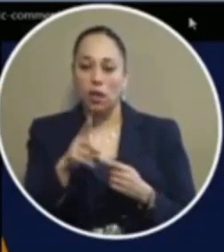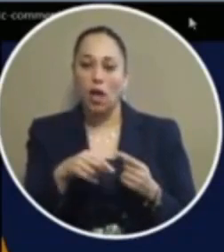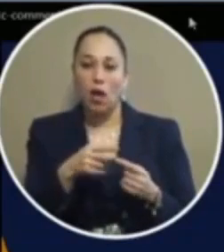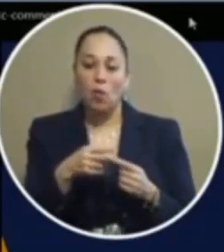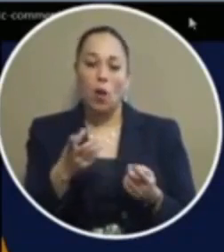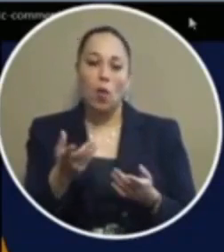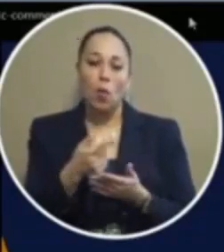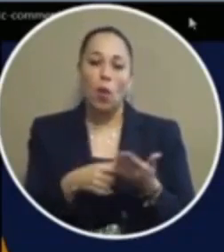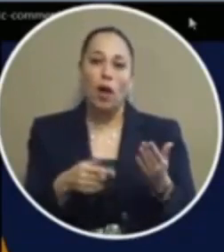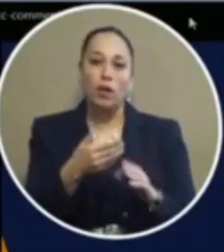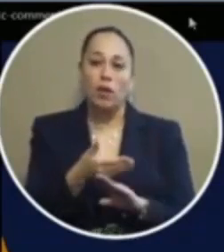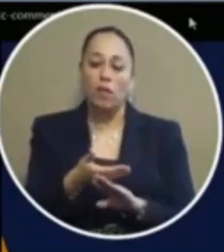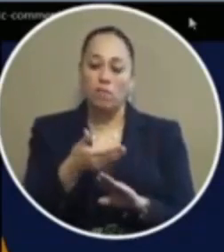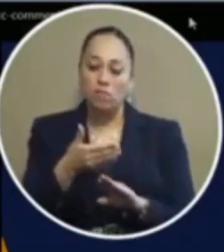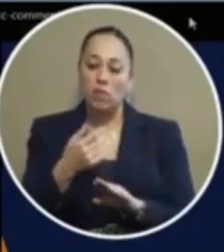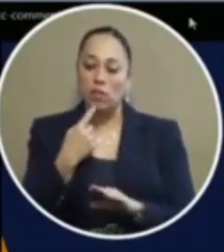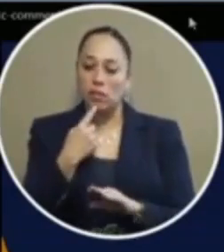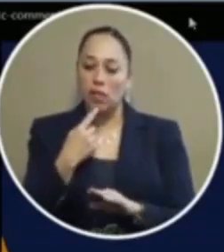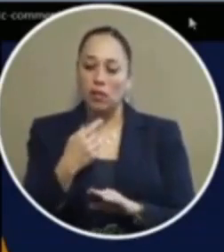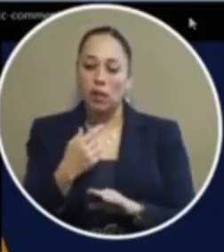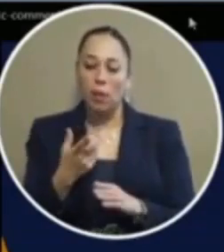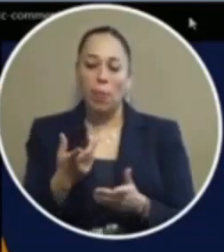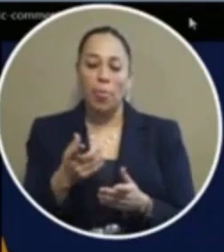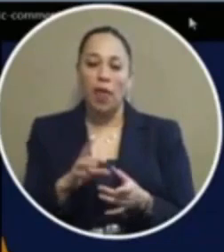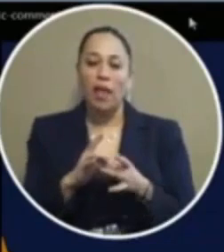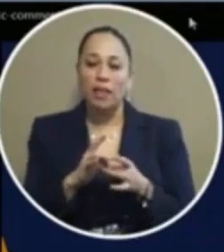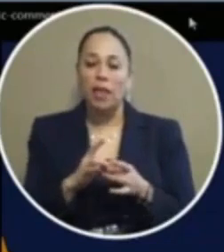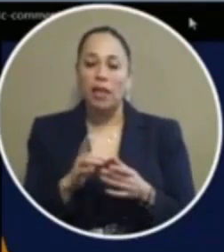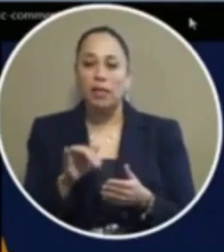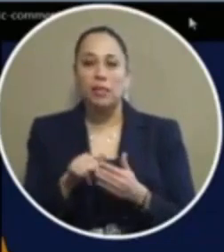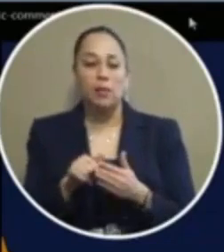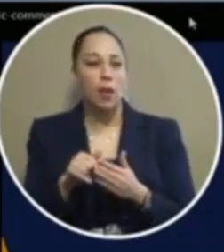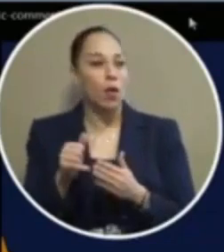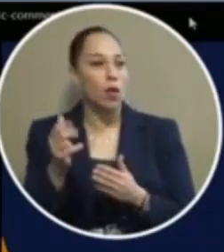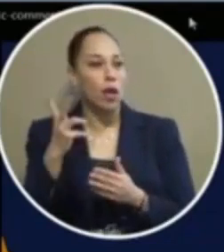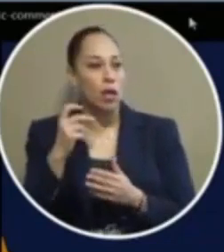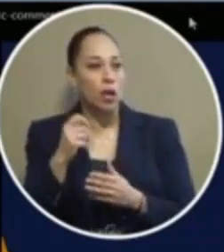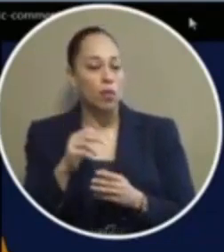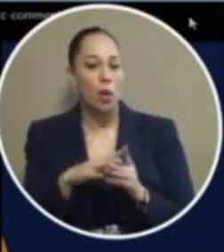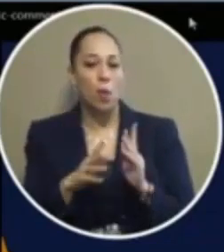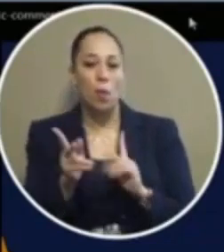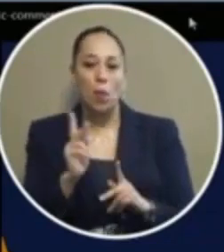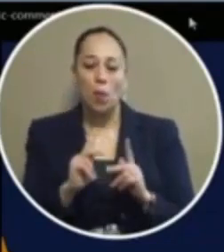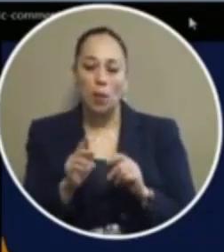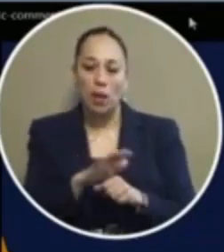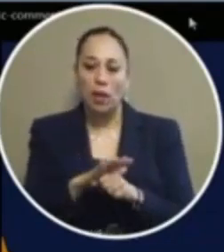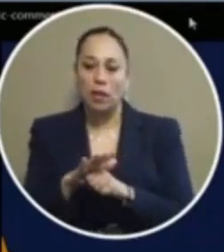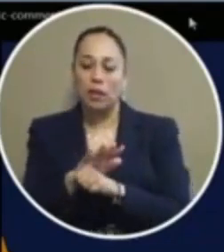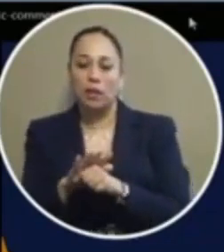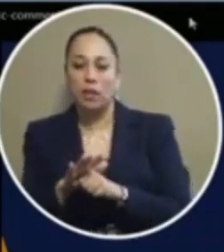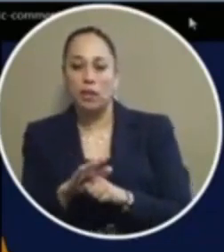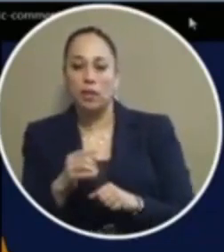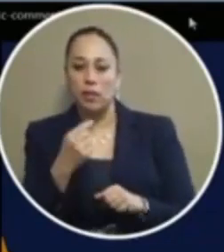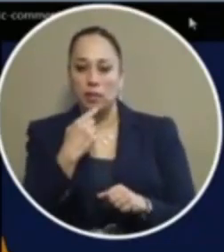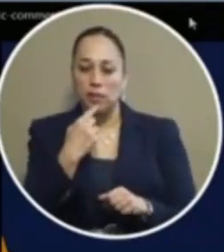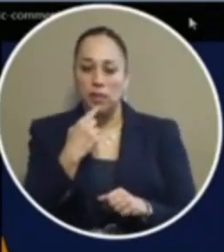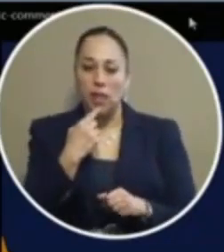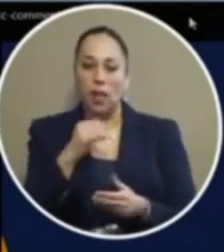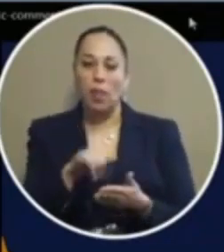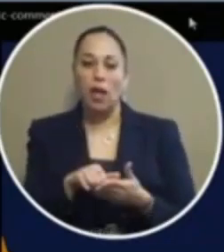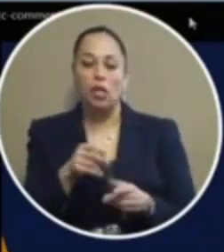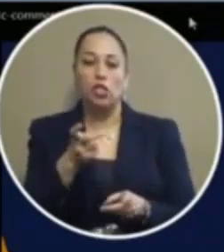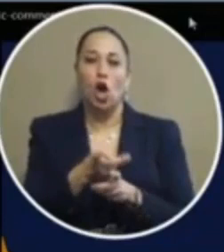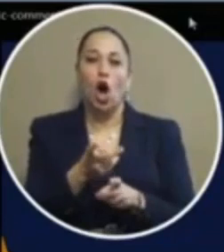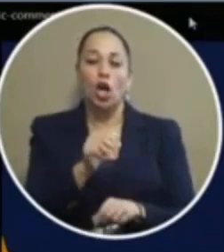point that was previously made about you know it's kind of weird hearing public entities or public officials say that it's a hard